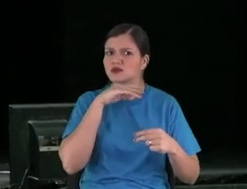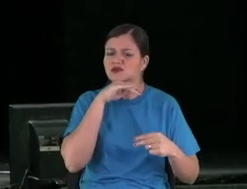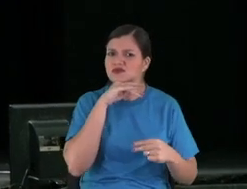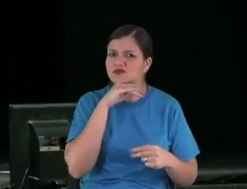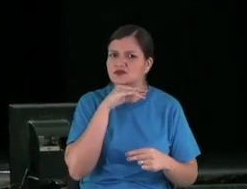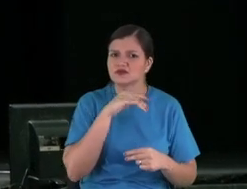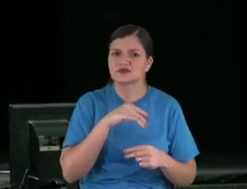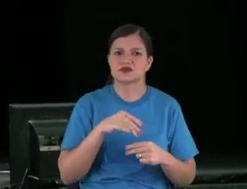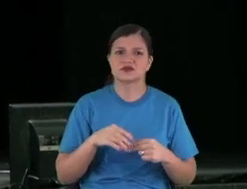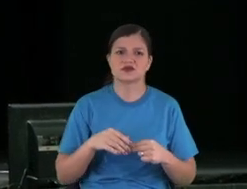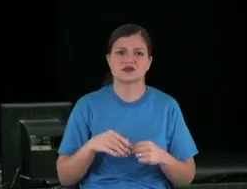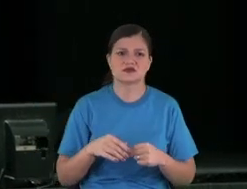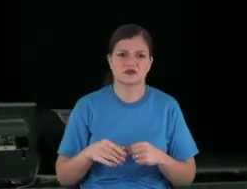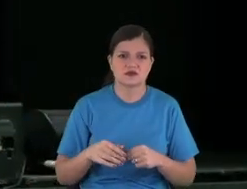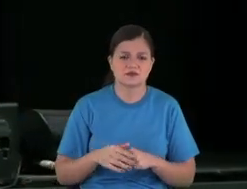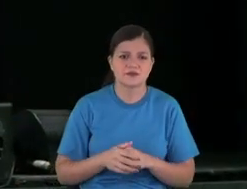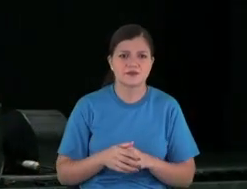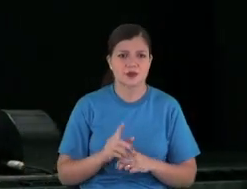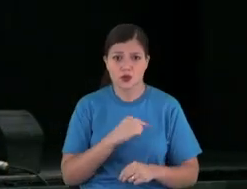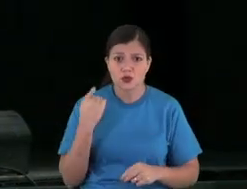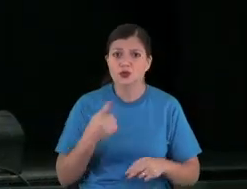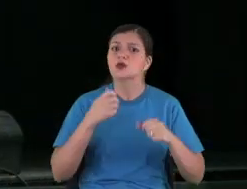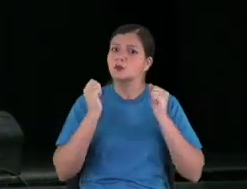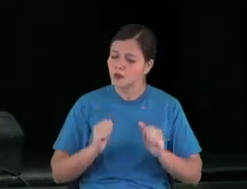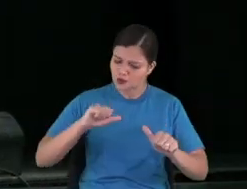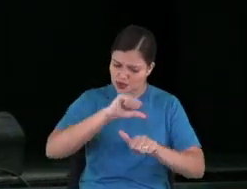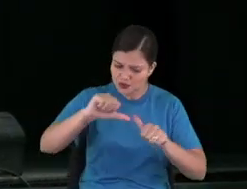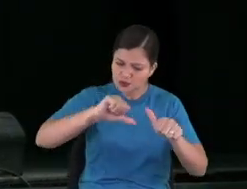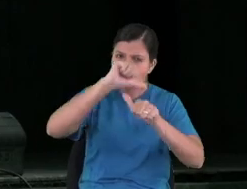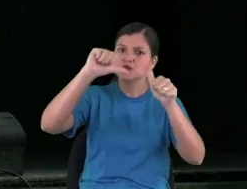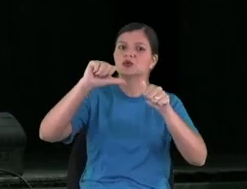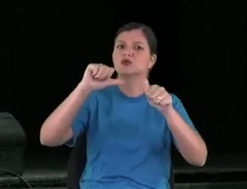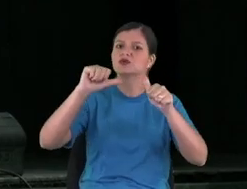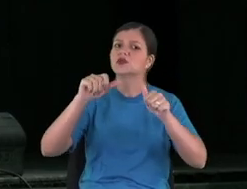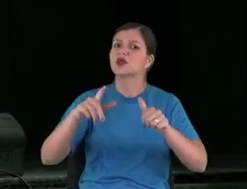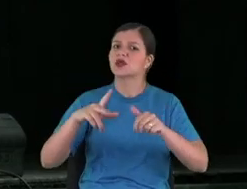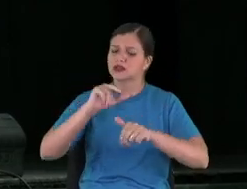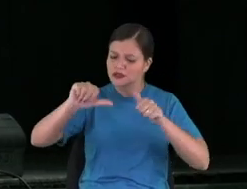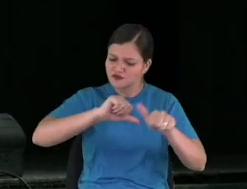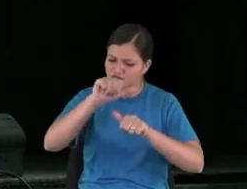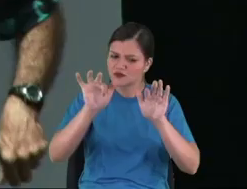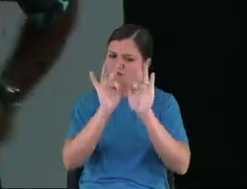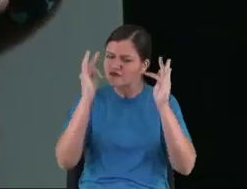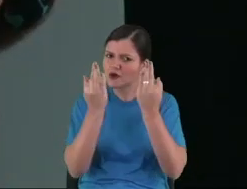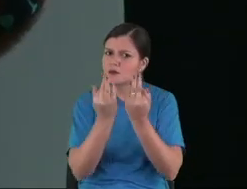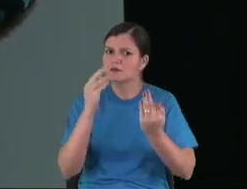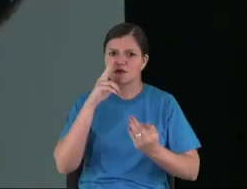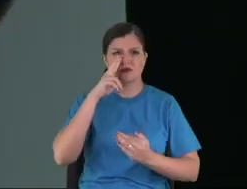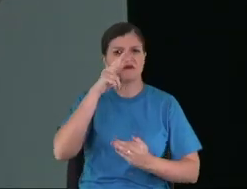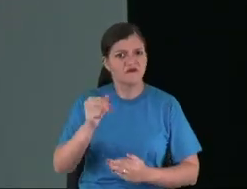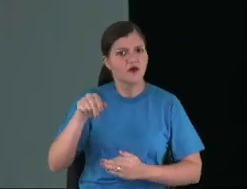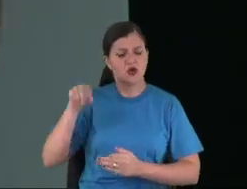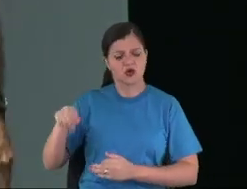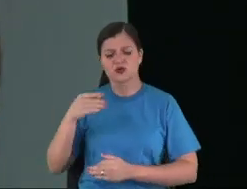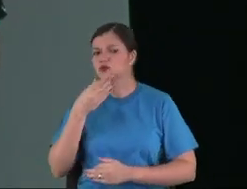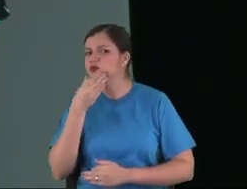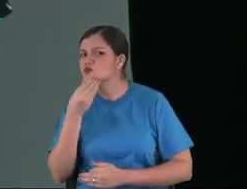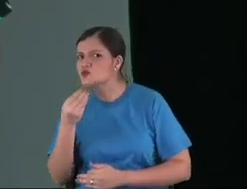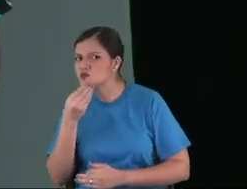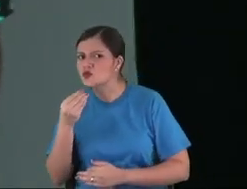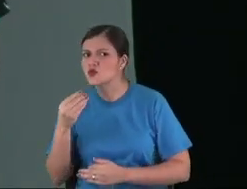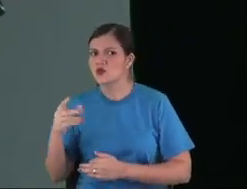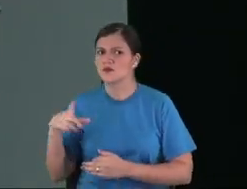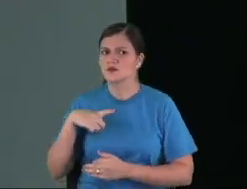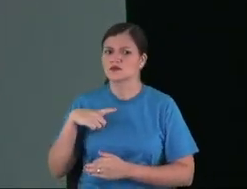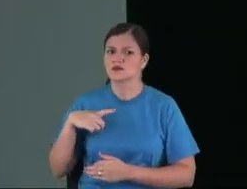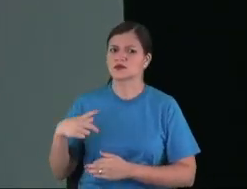We can stand up. We can break this cycle and make strong families when the man can assume